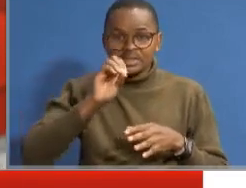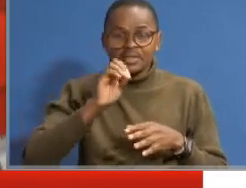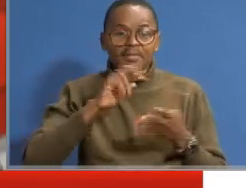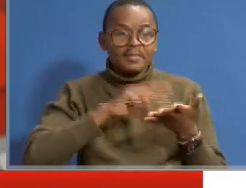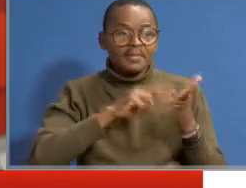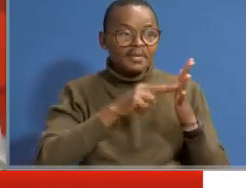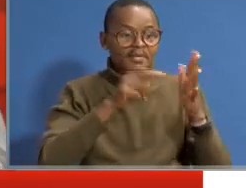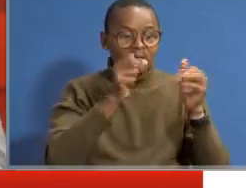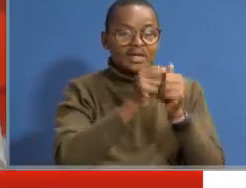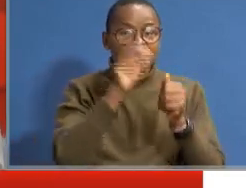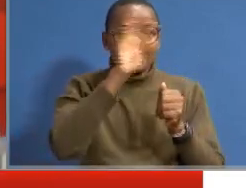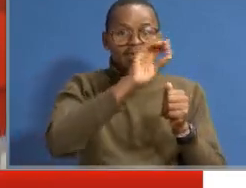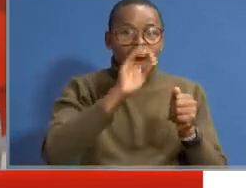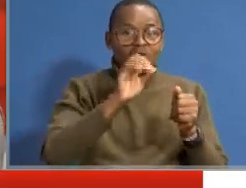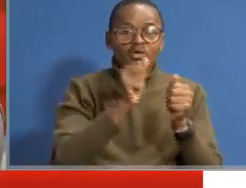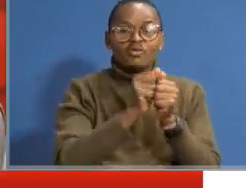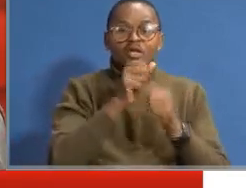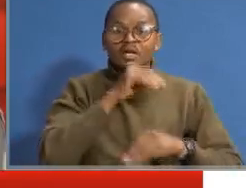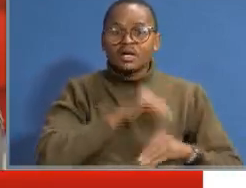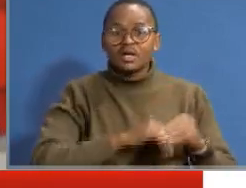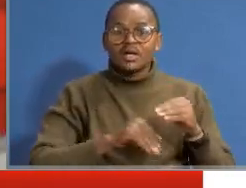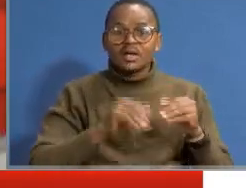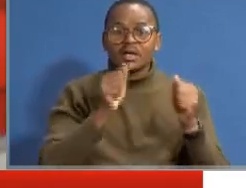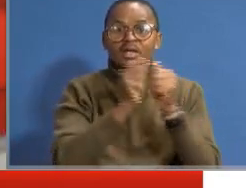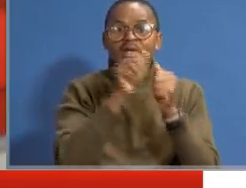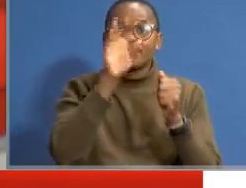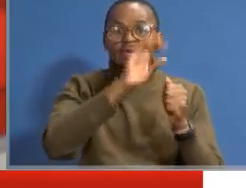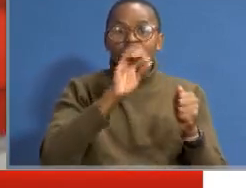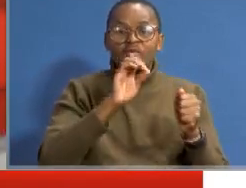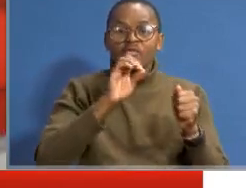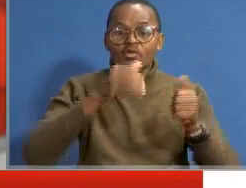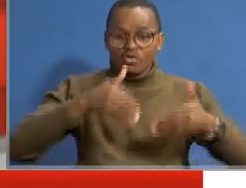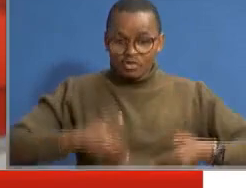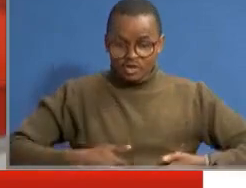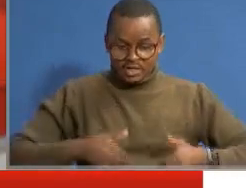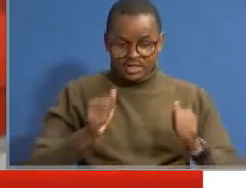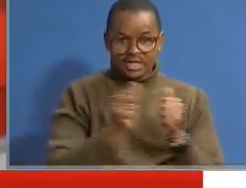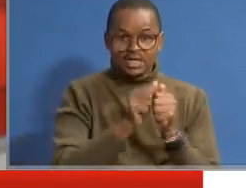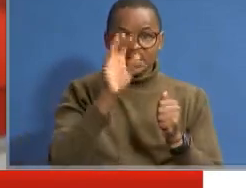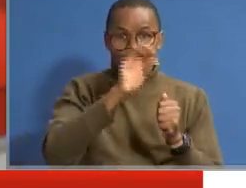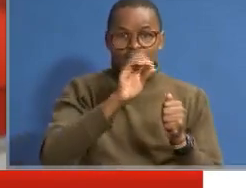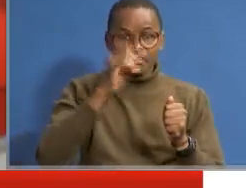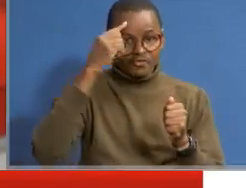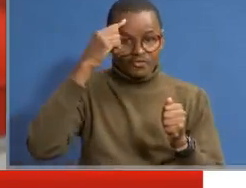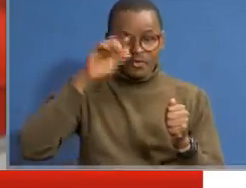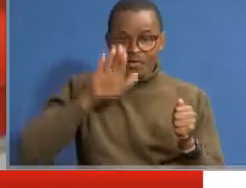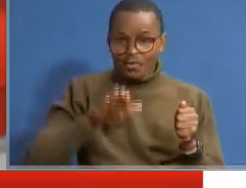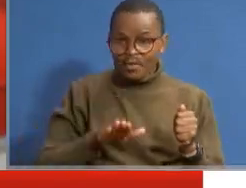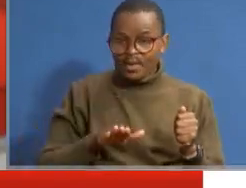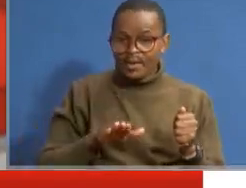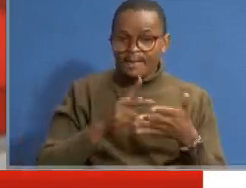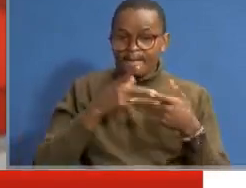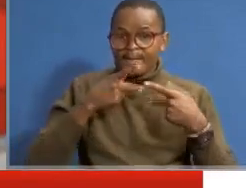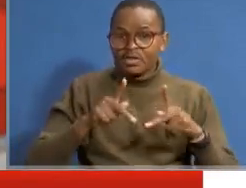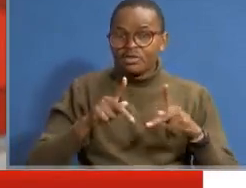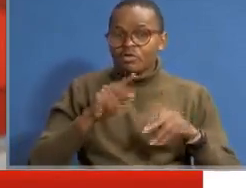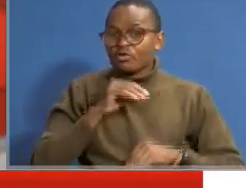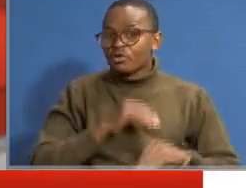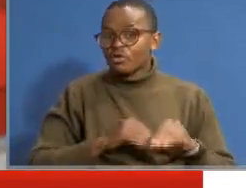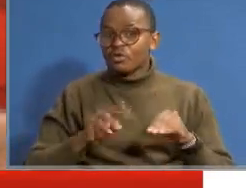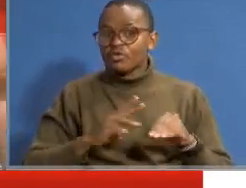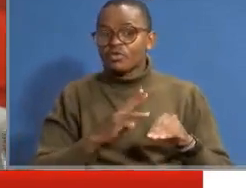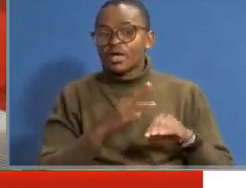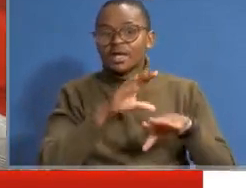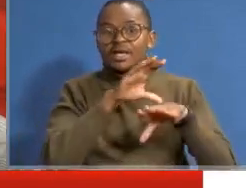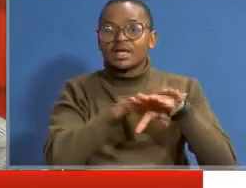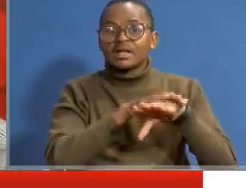10% for persons with disability, 10% for youth and 10% for women. But now, persons with disability, we